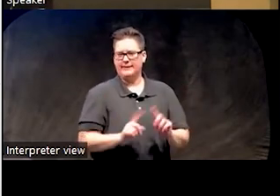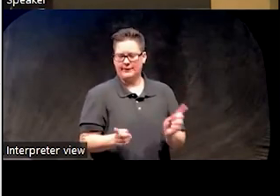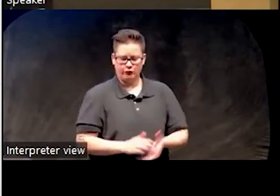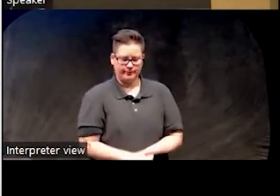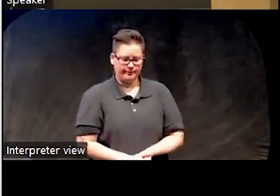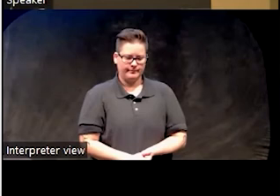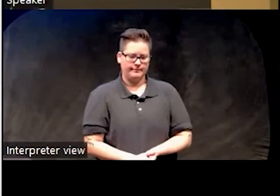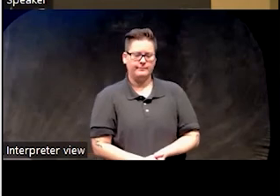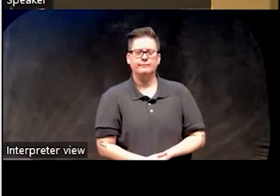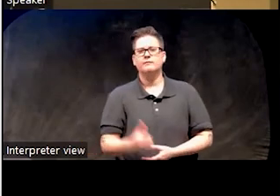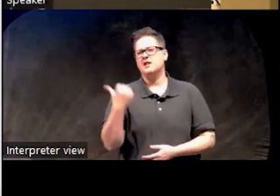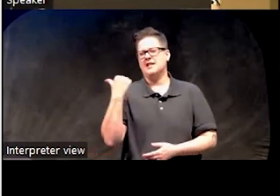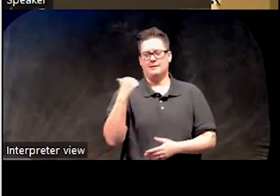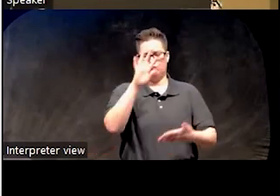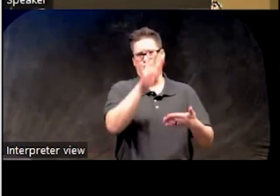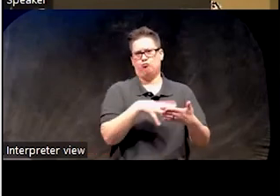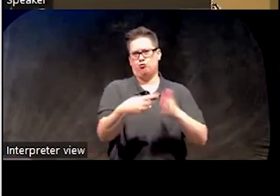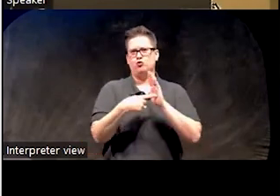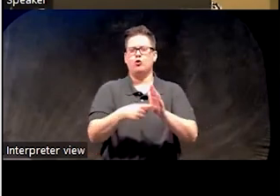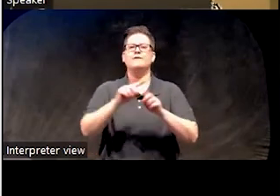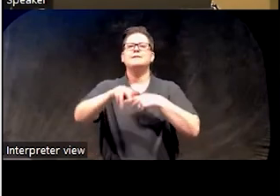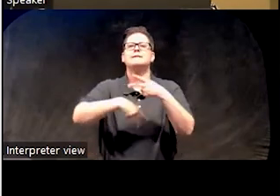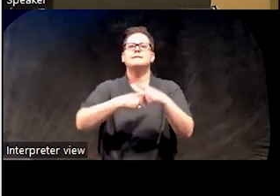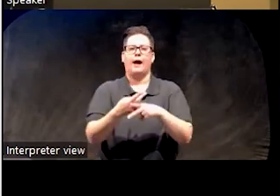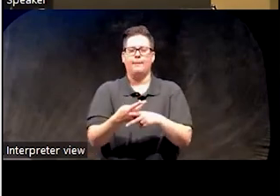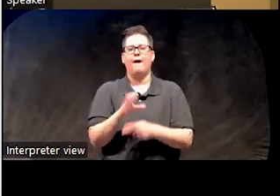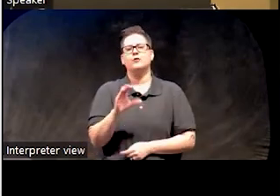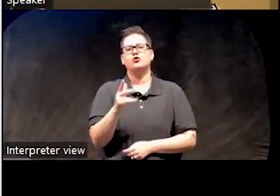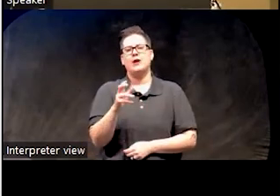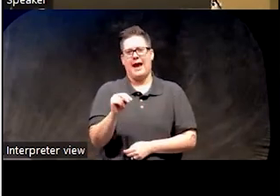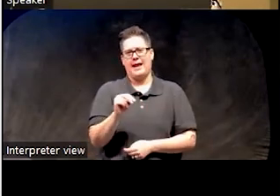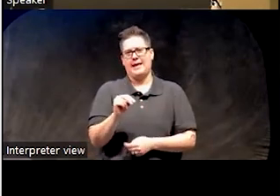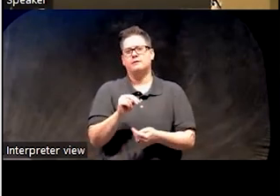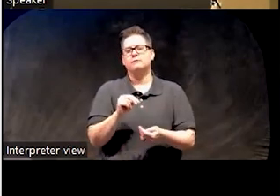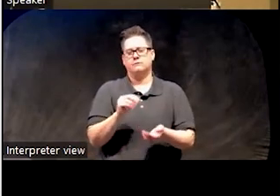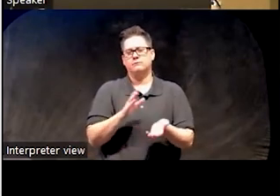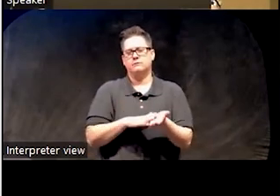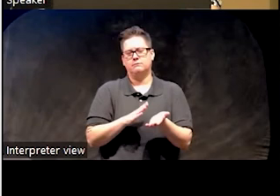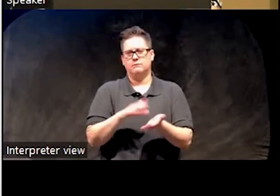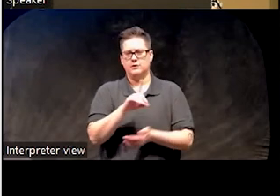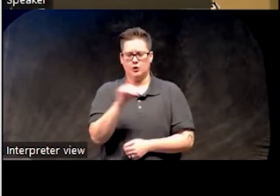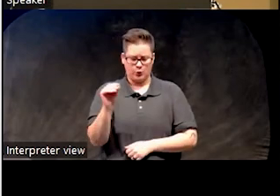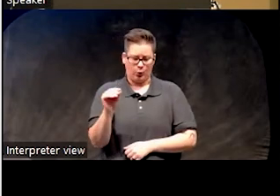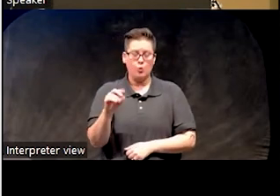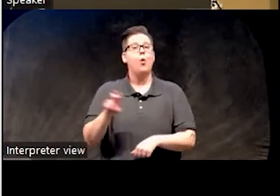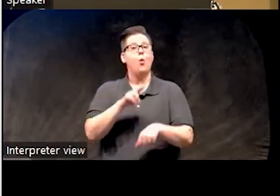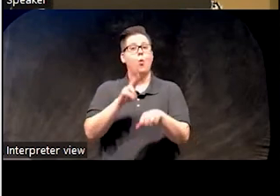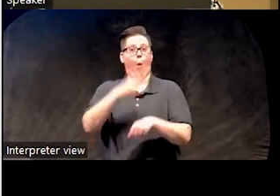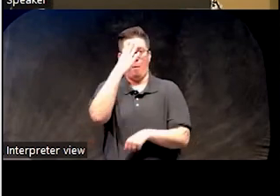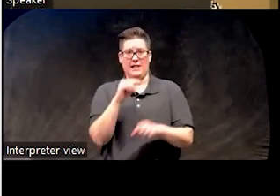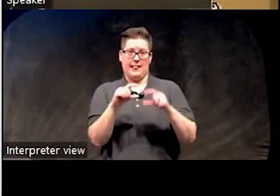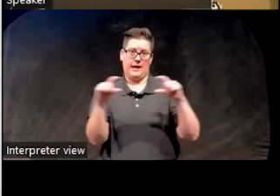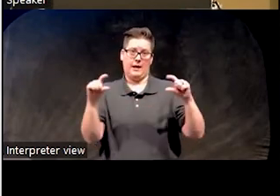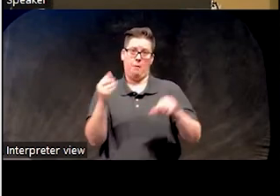This is just a graphical representation of different types of circadian rhythm disorders. So we think of normal sleep as the blue